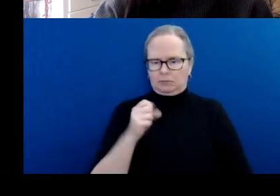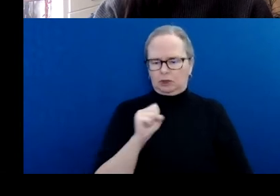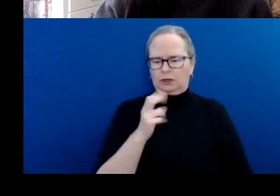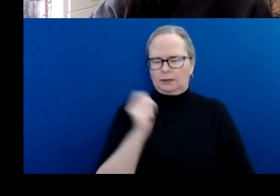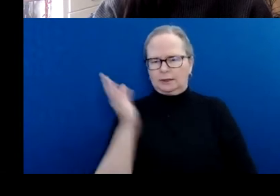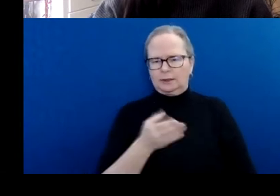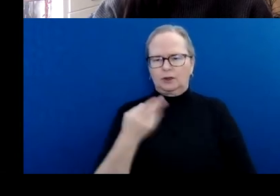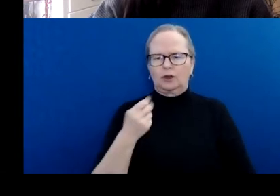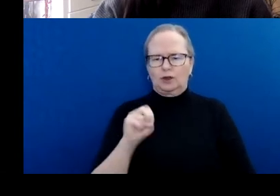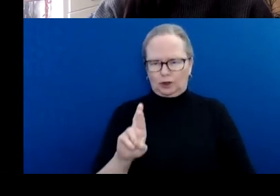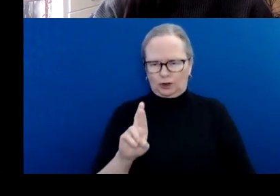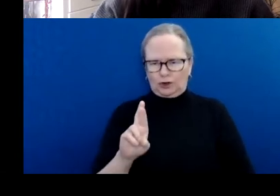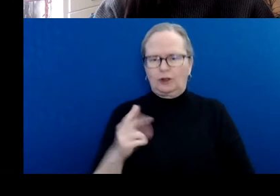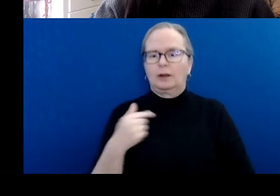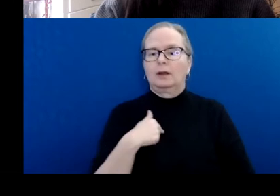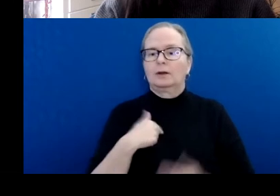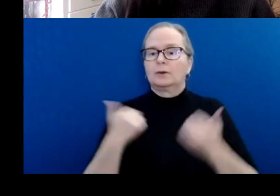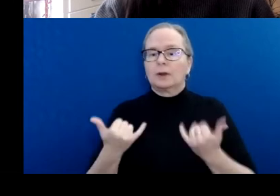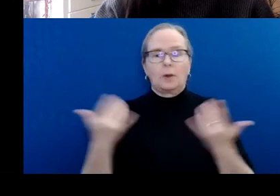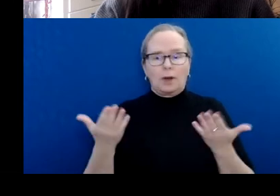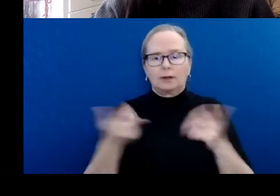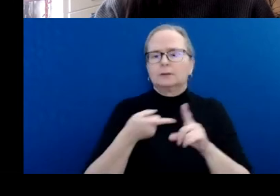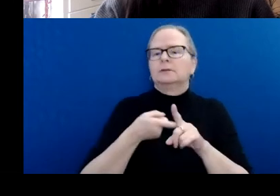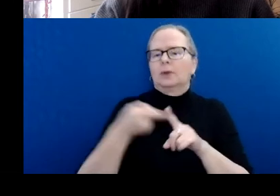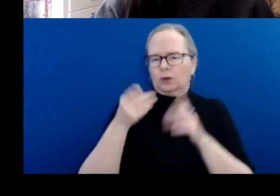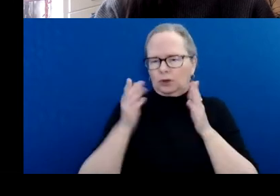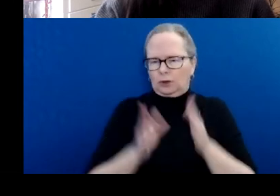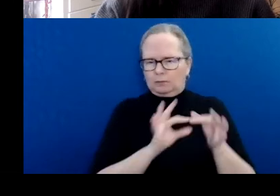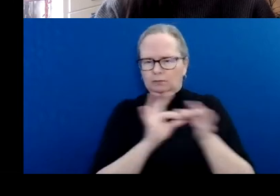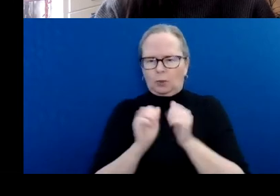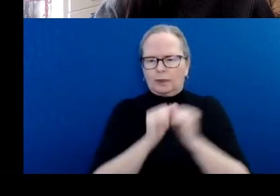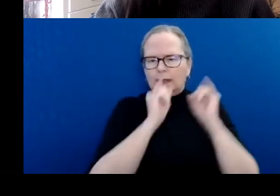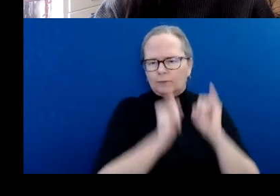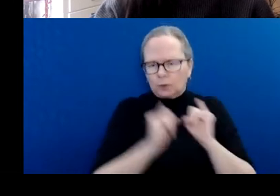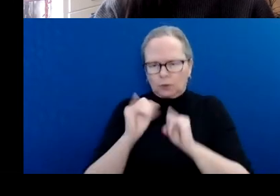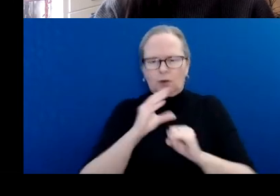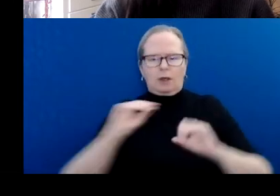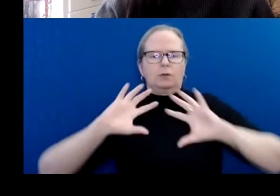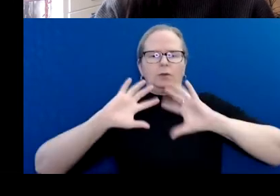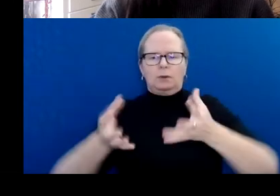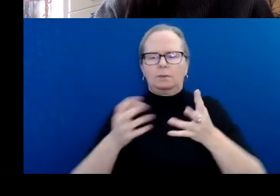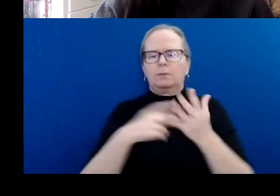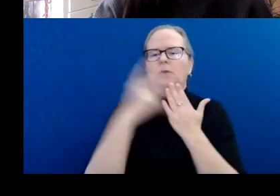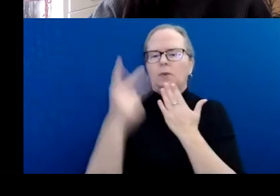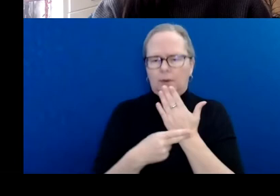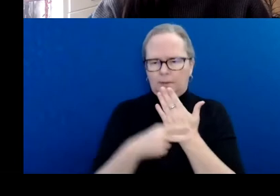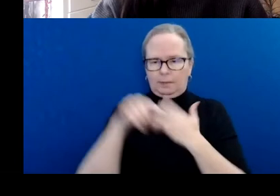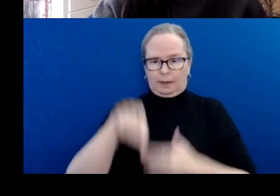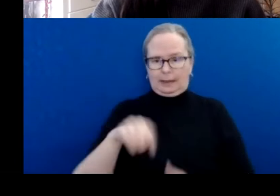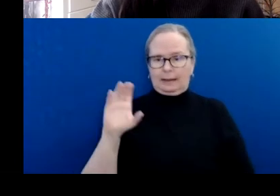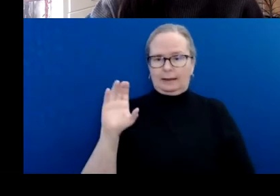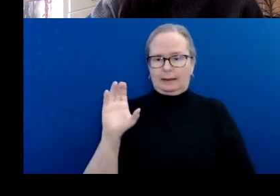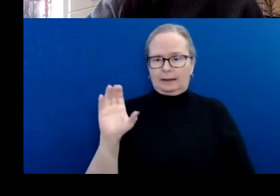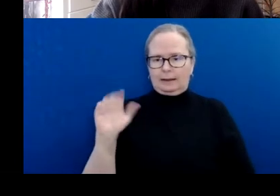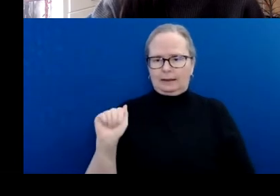currently the specialist for individual and collective programs at Calgary Arts Development. Please feel free